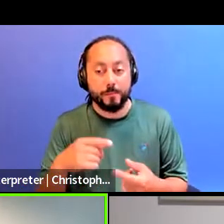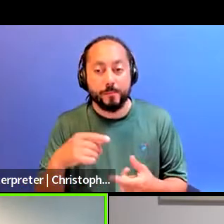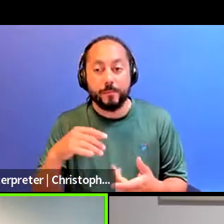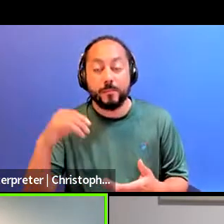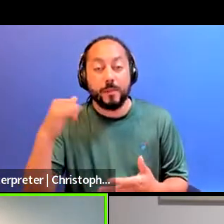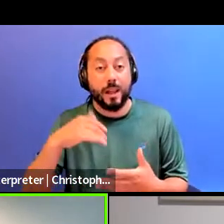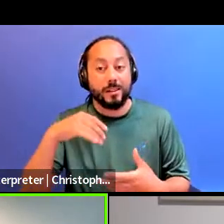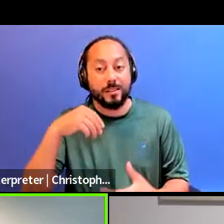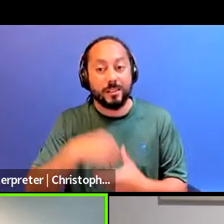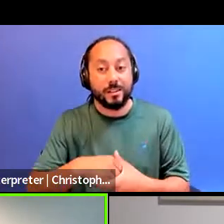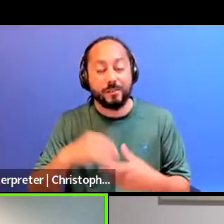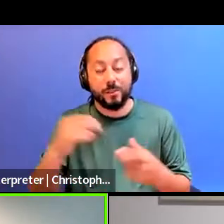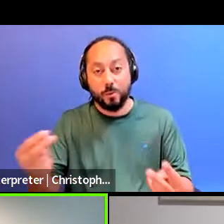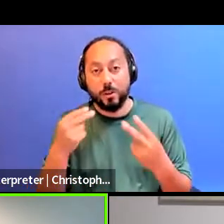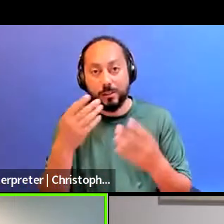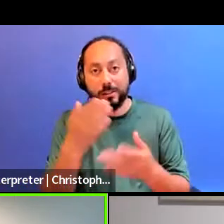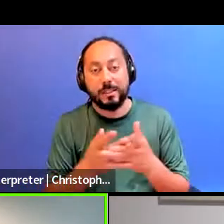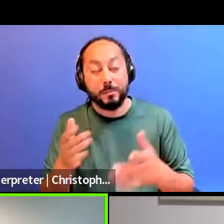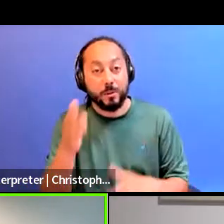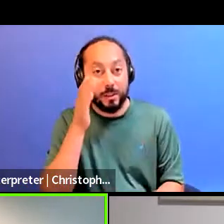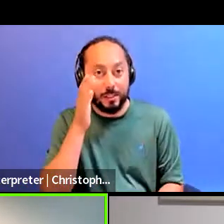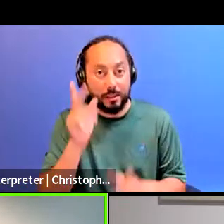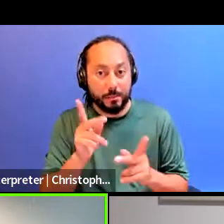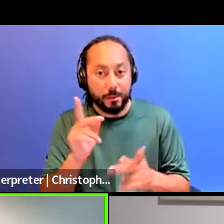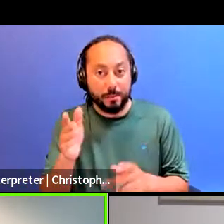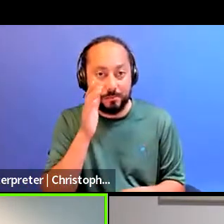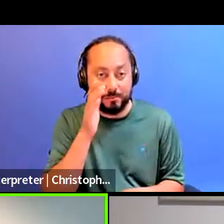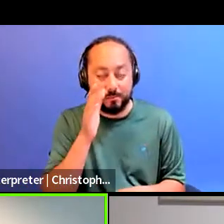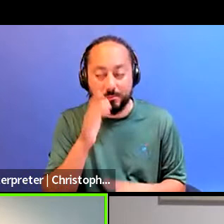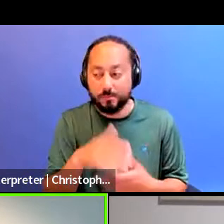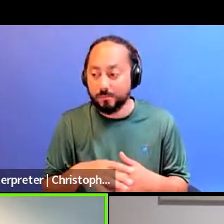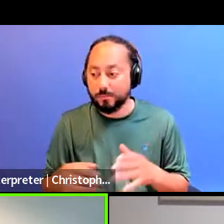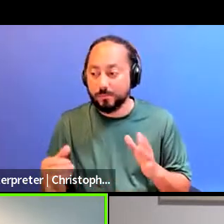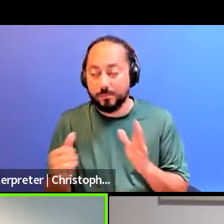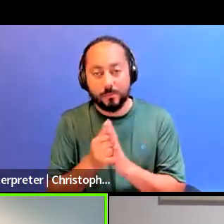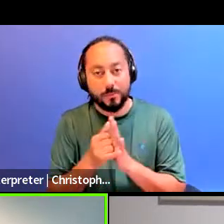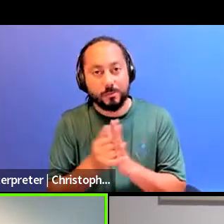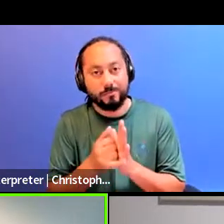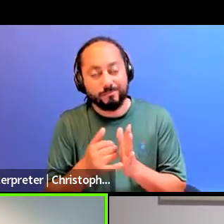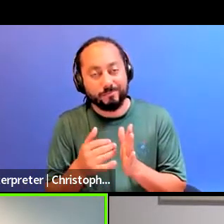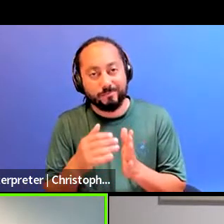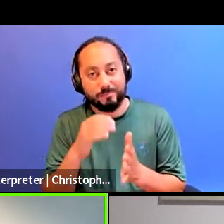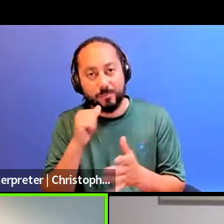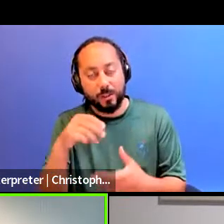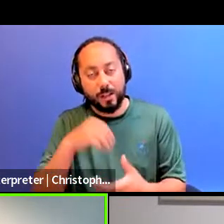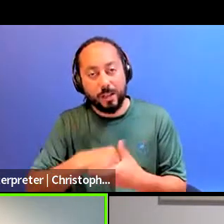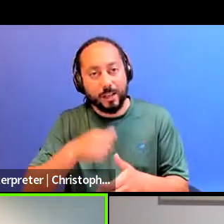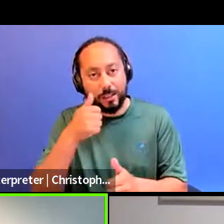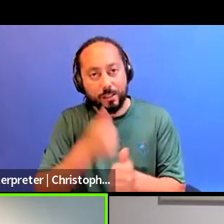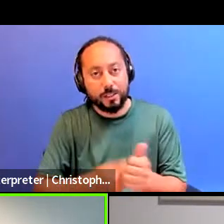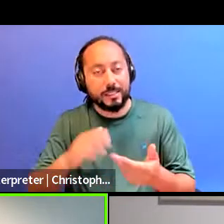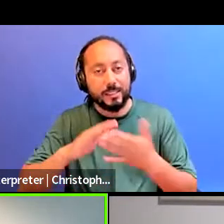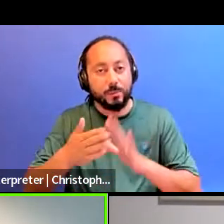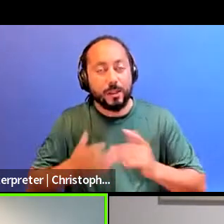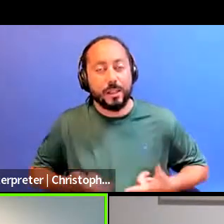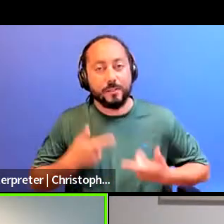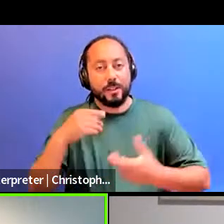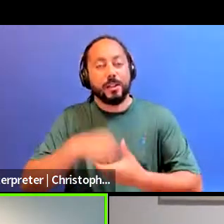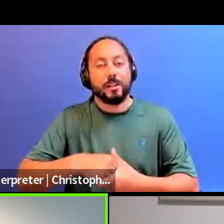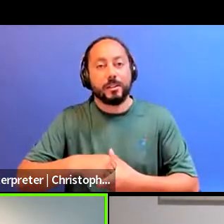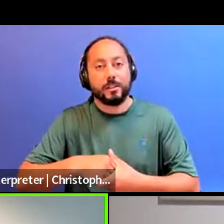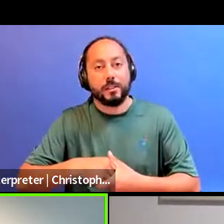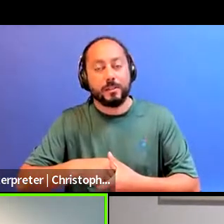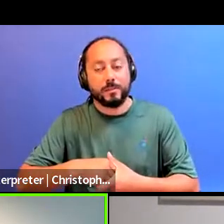you know, for those of you who are listening, there's no way that there's not in whatever city you're living in, an organization of people who are working,